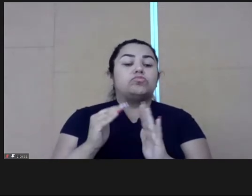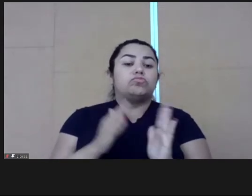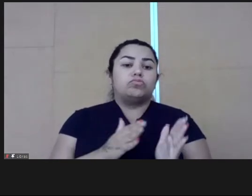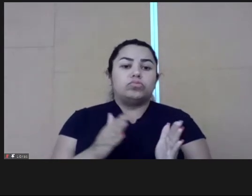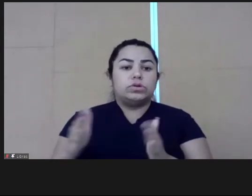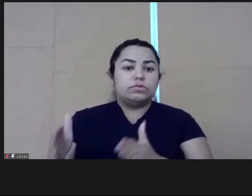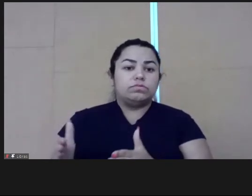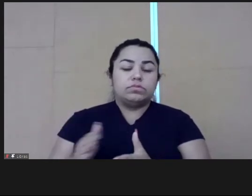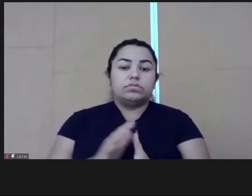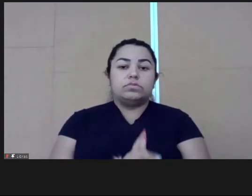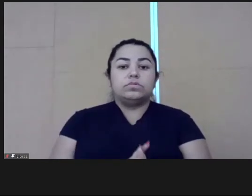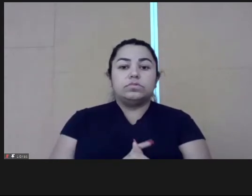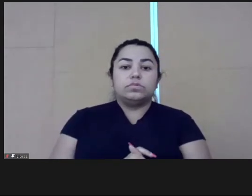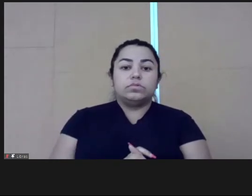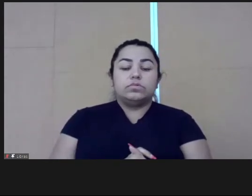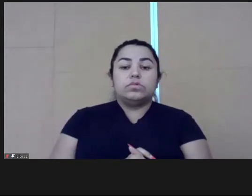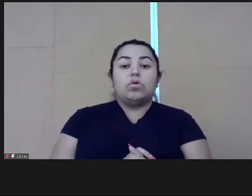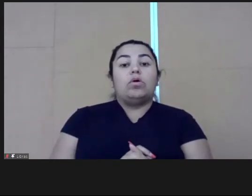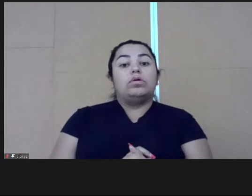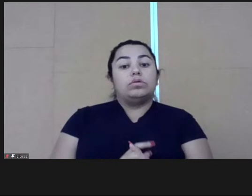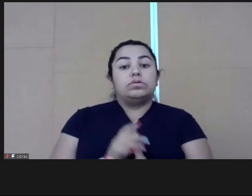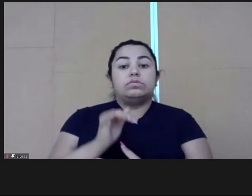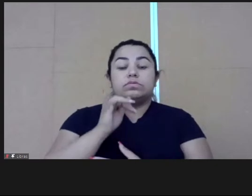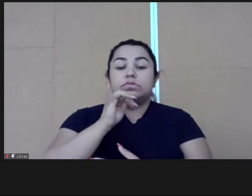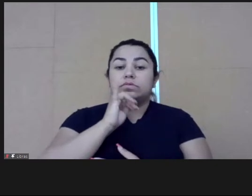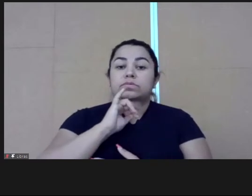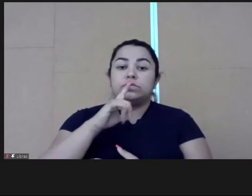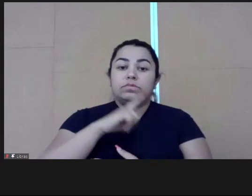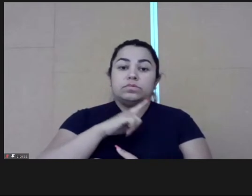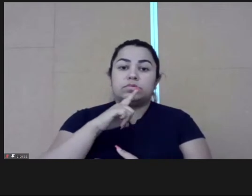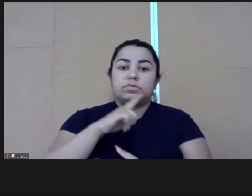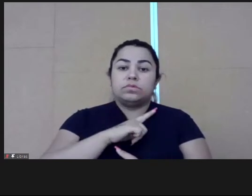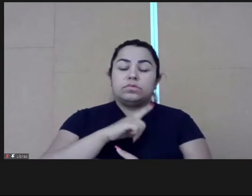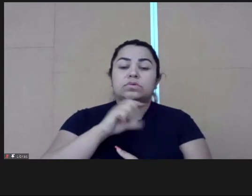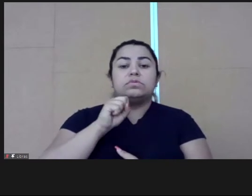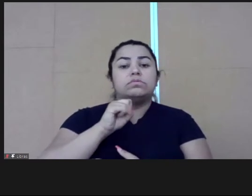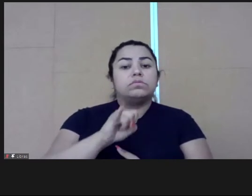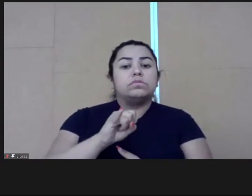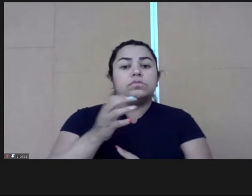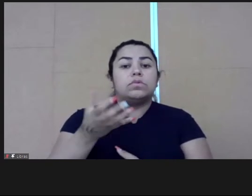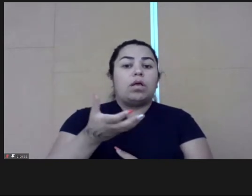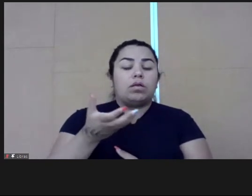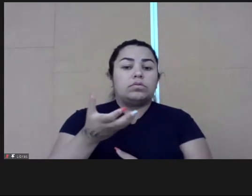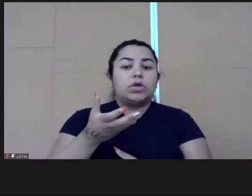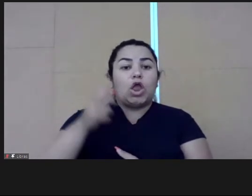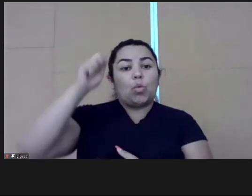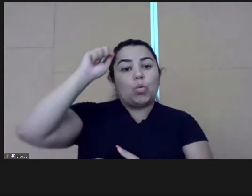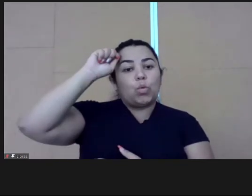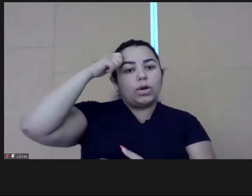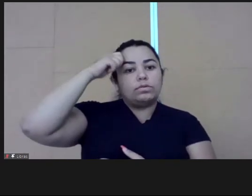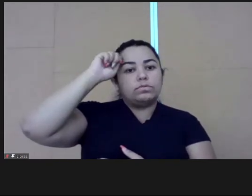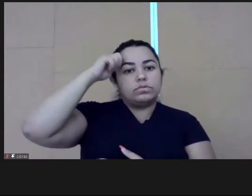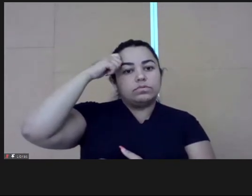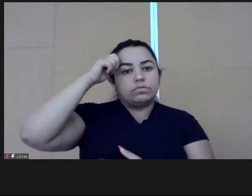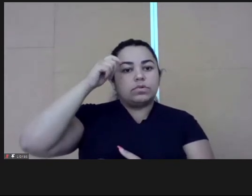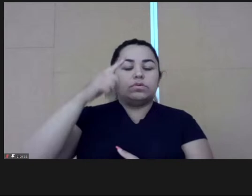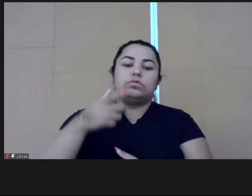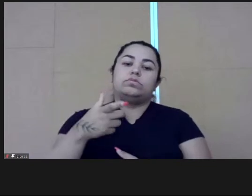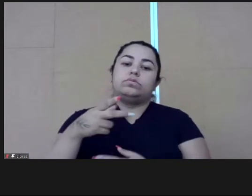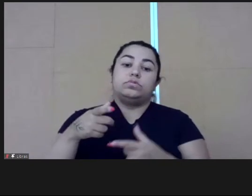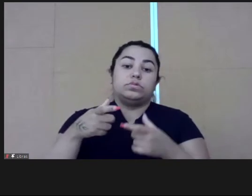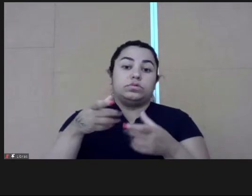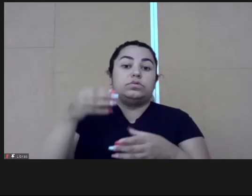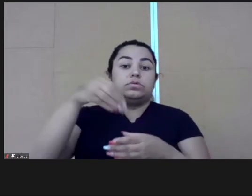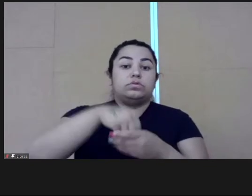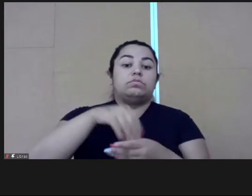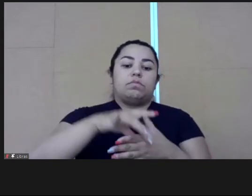There is a great discrepancy. For example, in some hierarchical level, we see that there is not a black